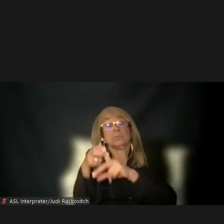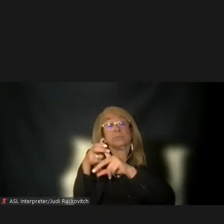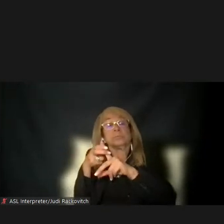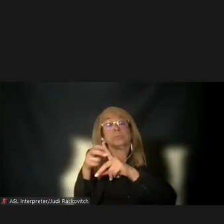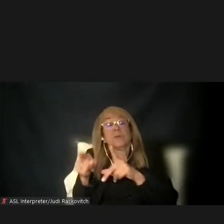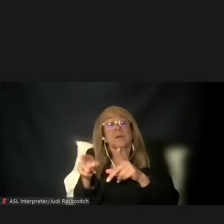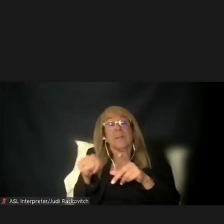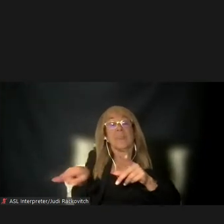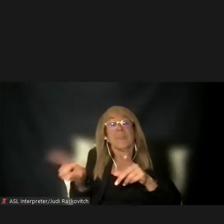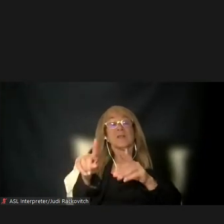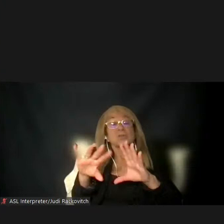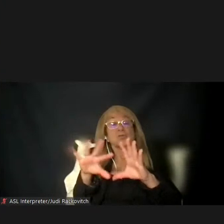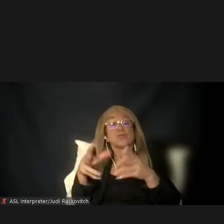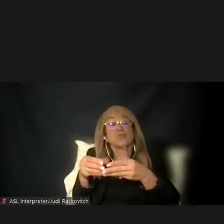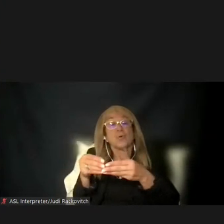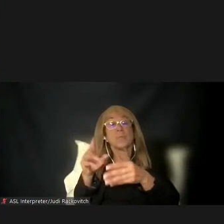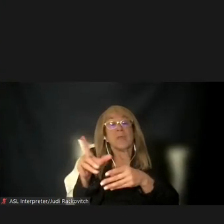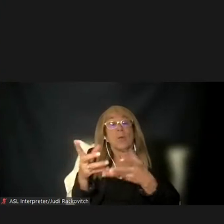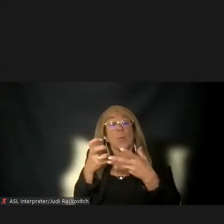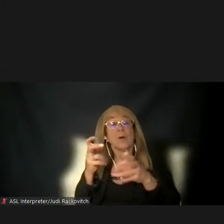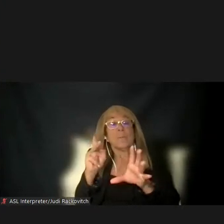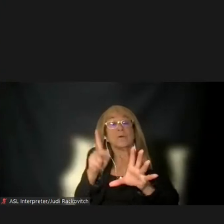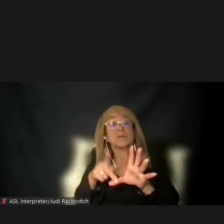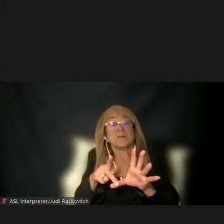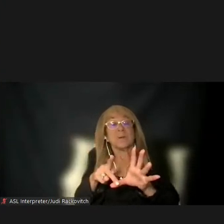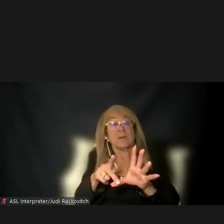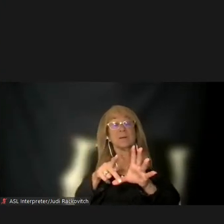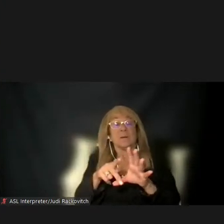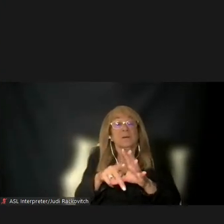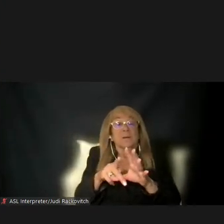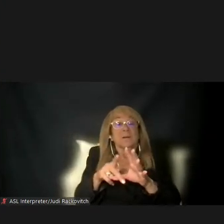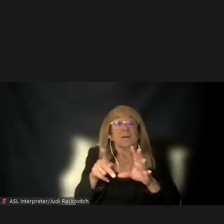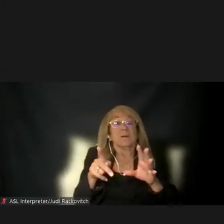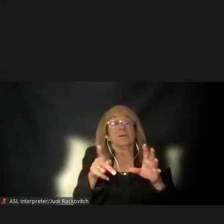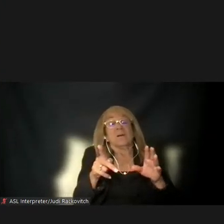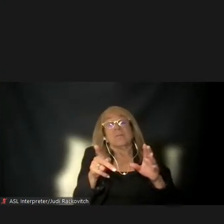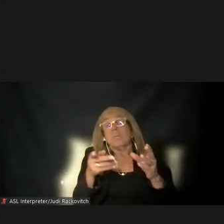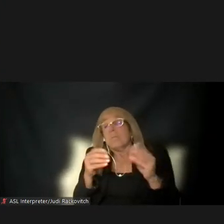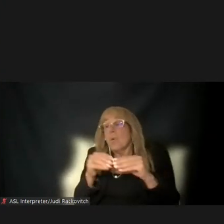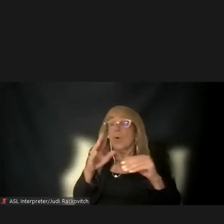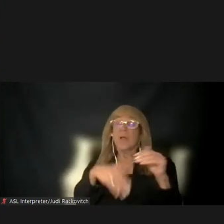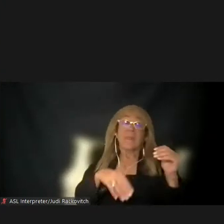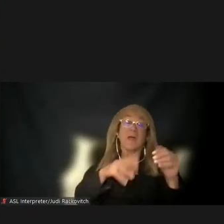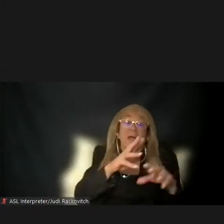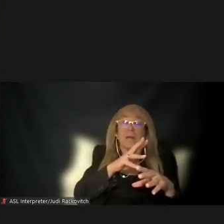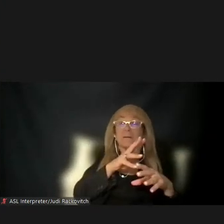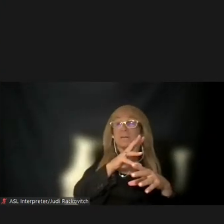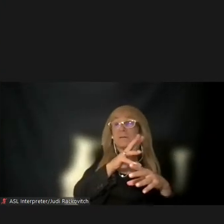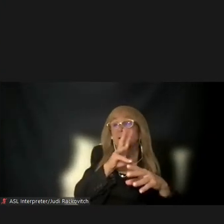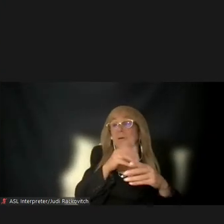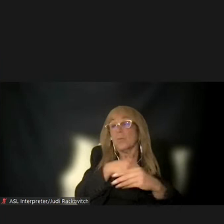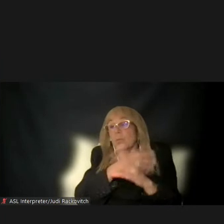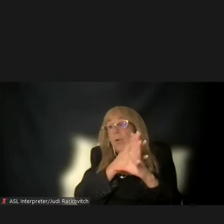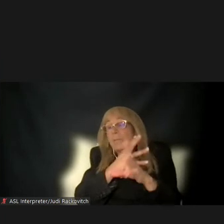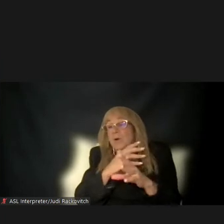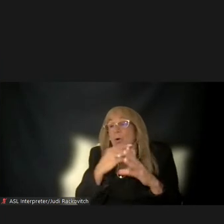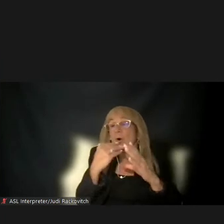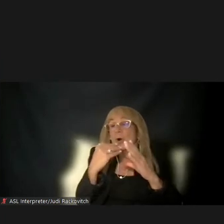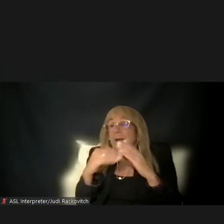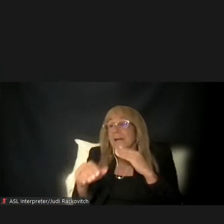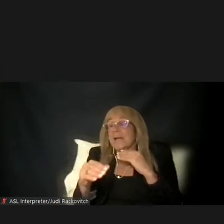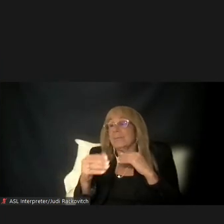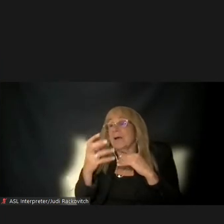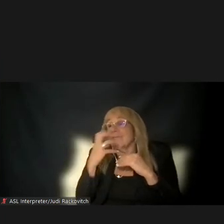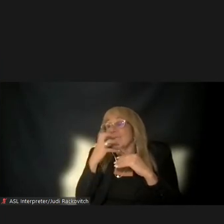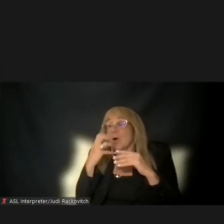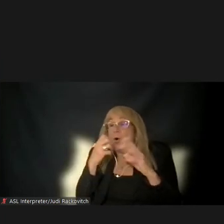study area who would like to participate, again beyond participating in the webinars, by email, phone, or mail. This group is comprised of interested